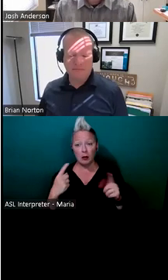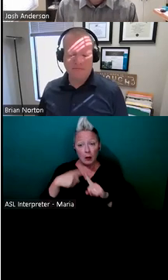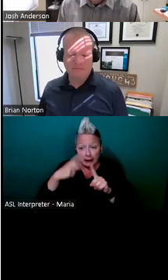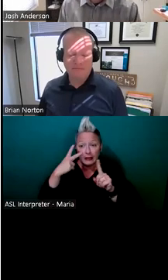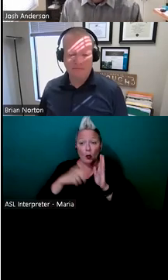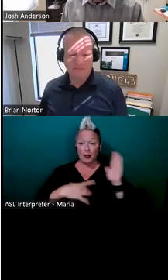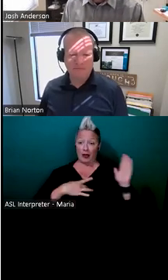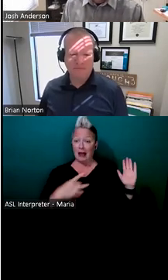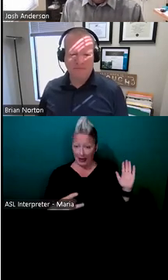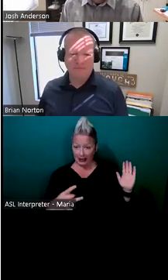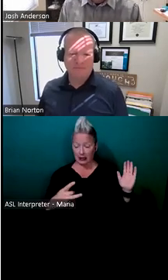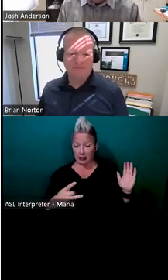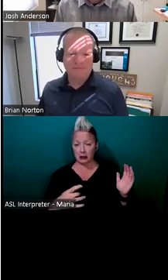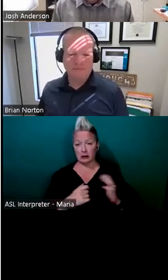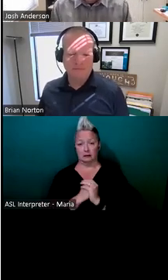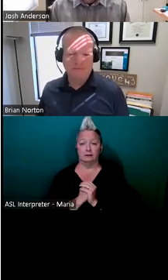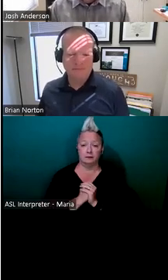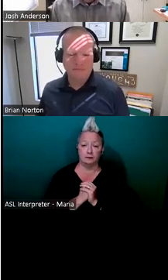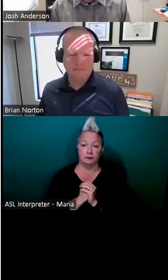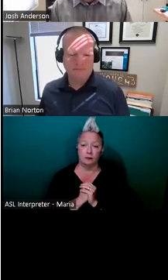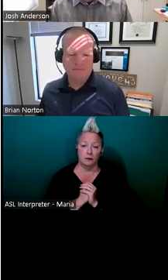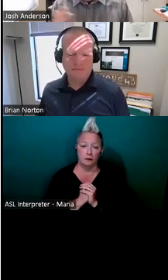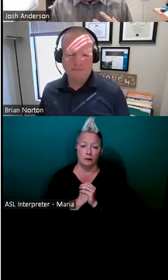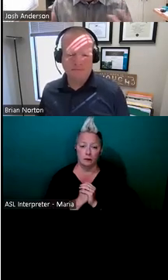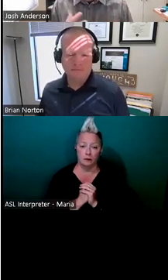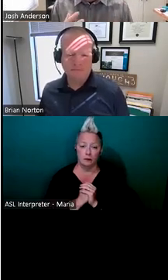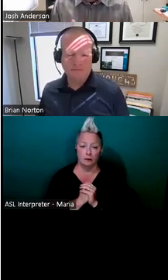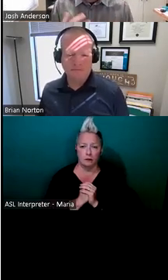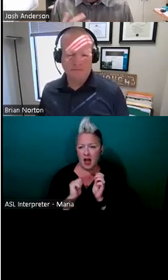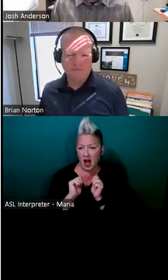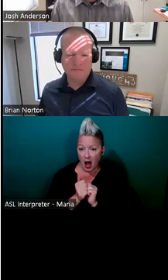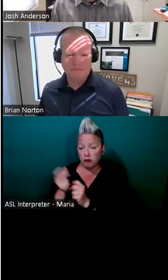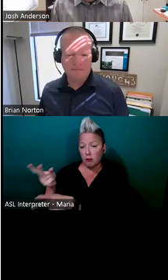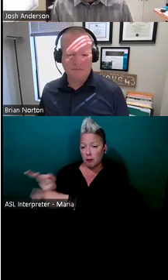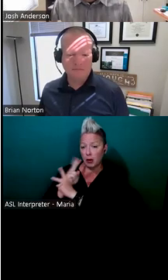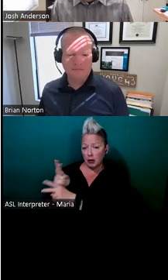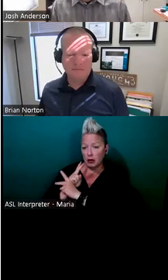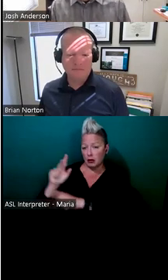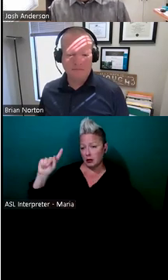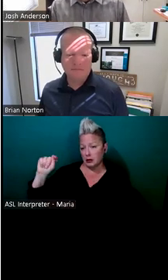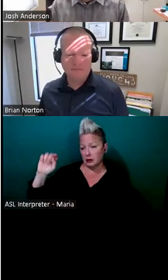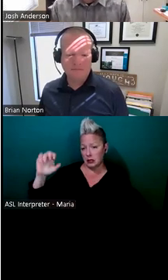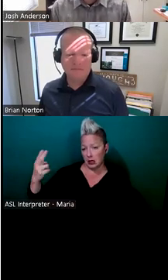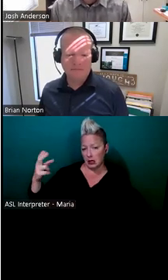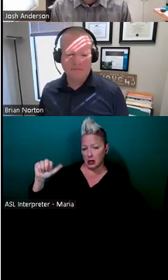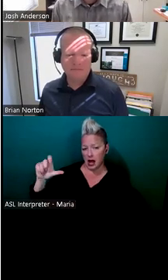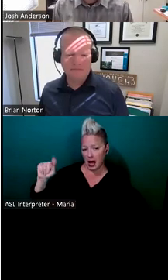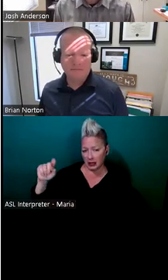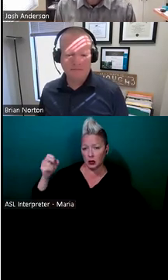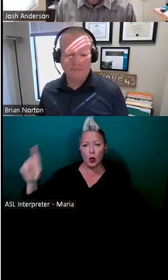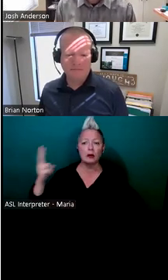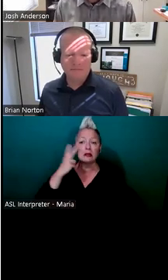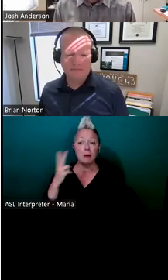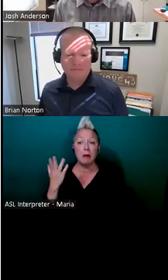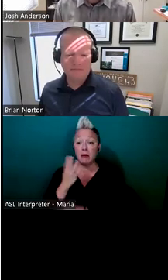using. Uh, and a lot of times this can be accomplished again by borrowing things from your local tech act or seeing if maybe there's a free or trial